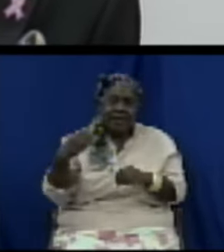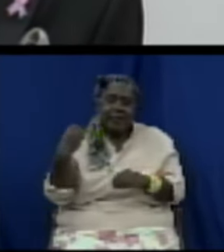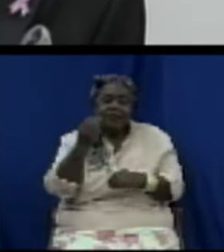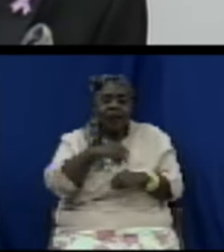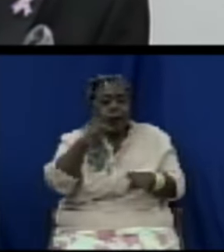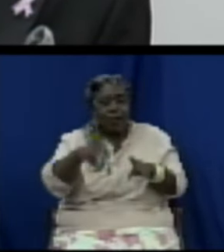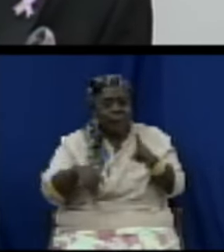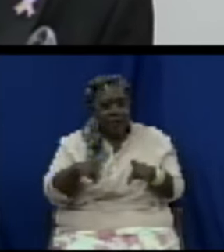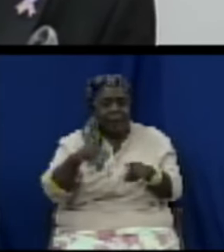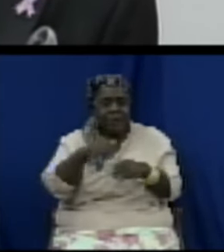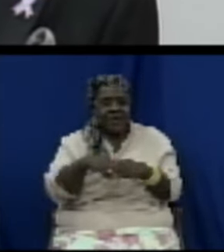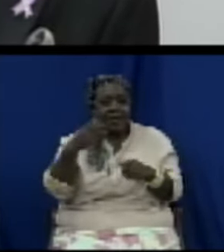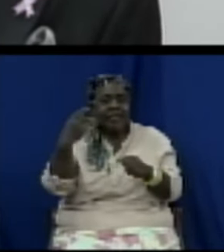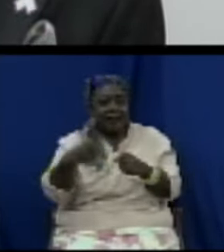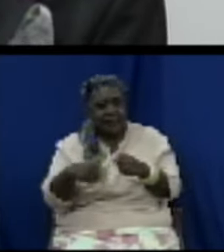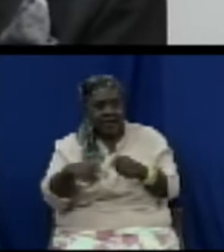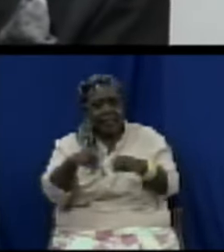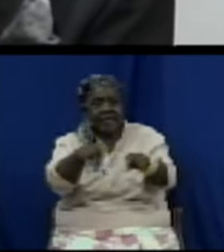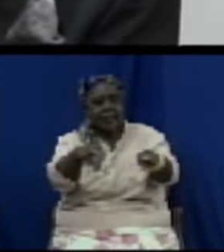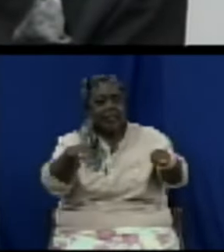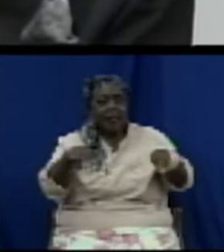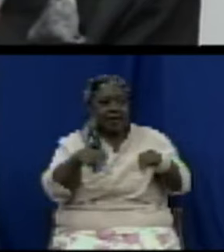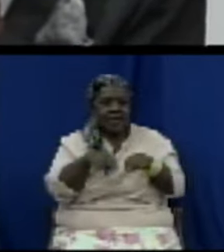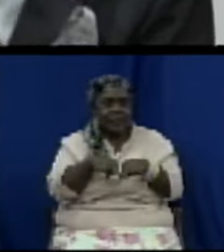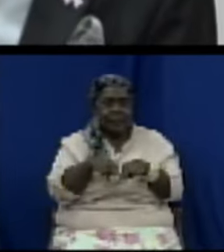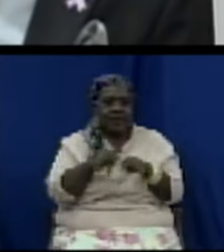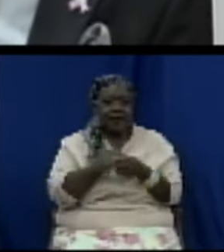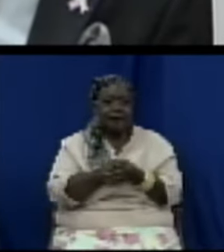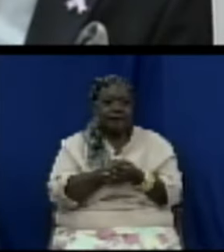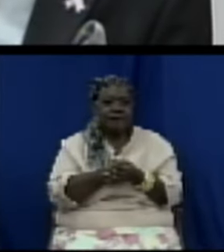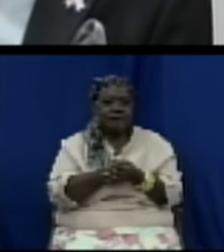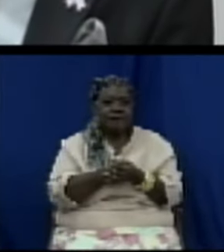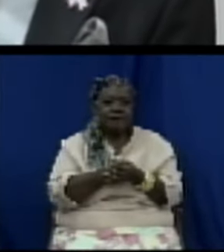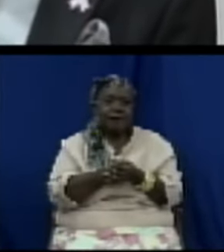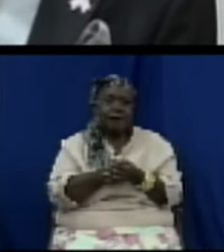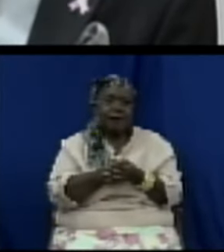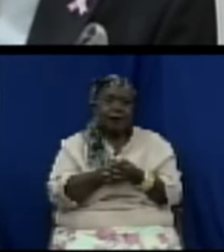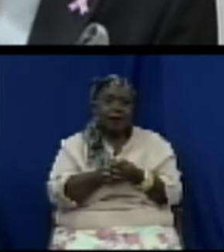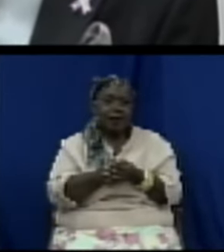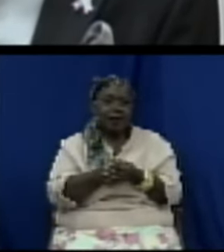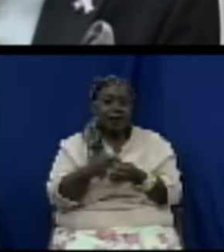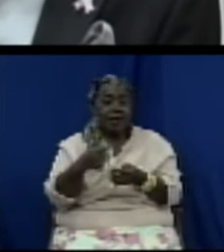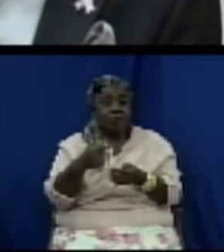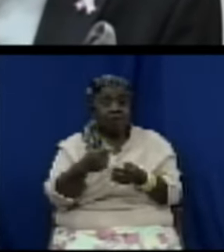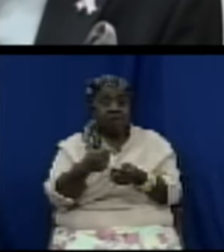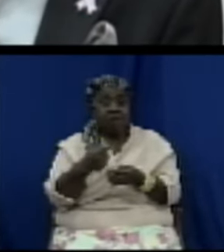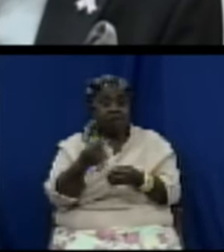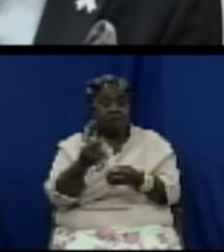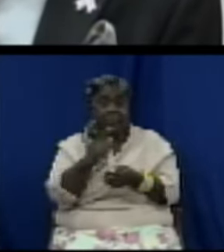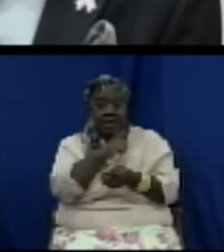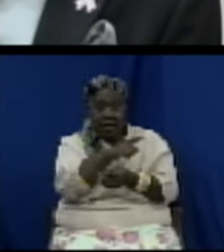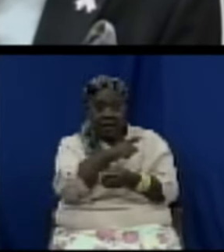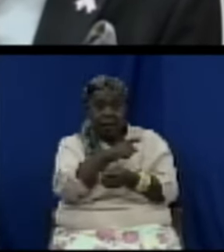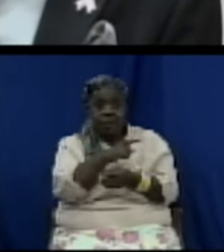Nevis in this our federation in this regard I want to thank the